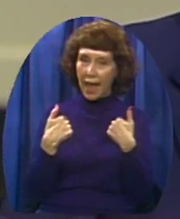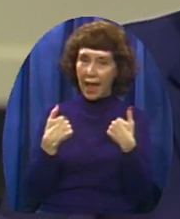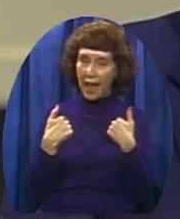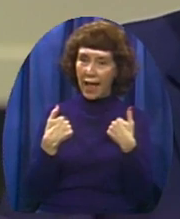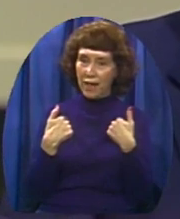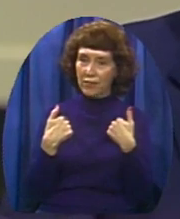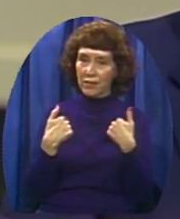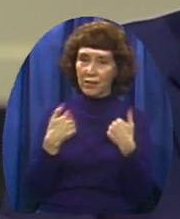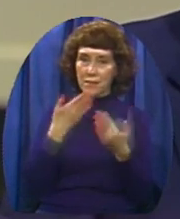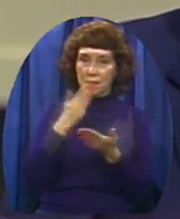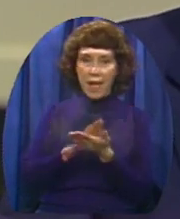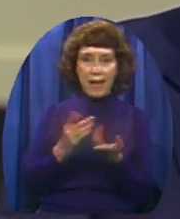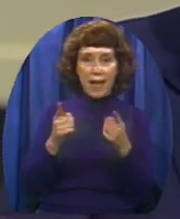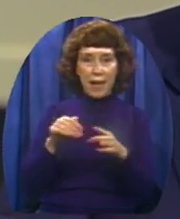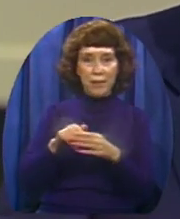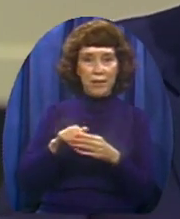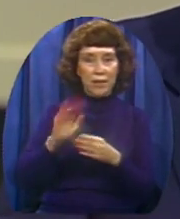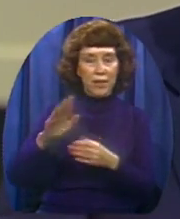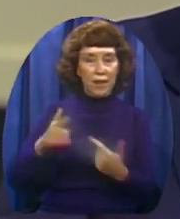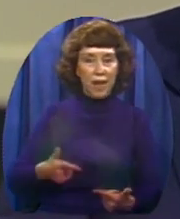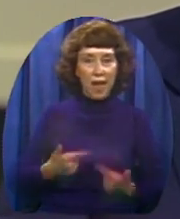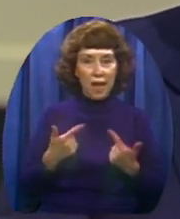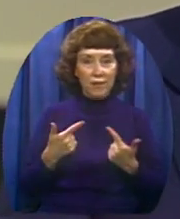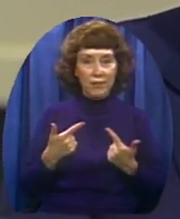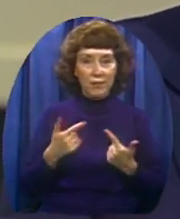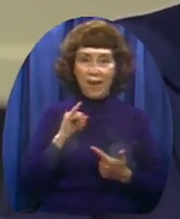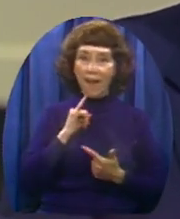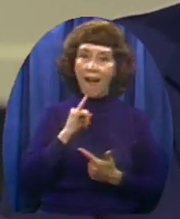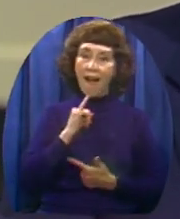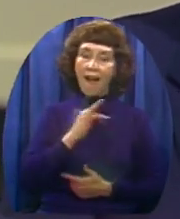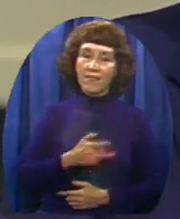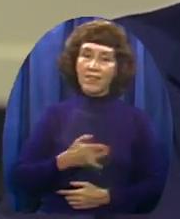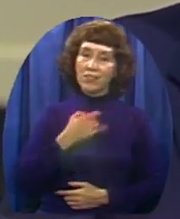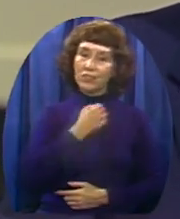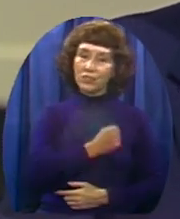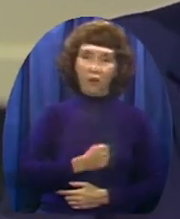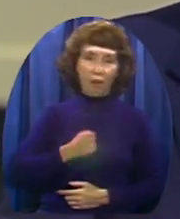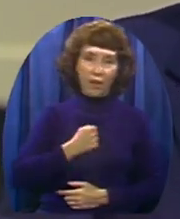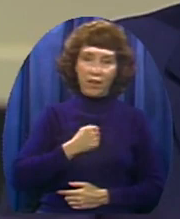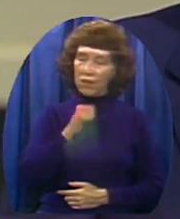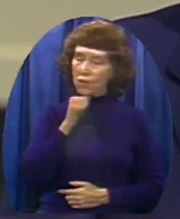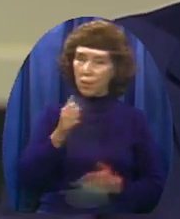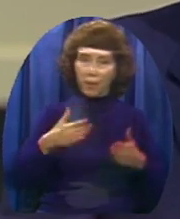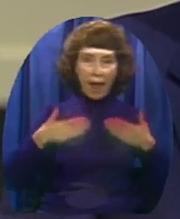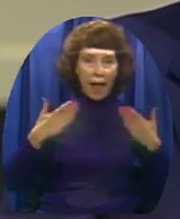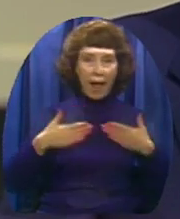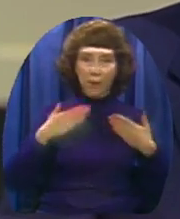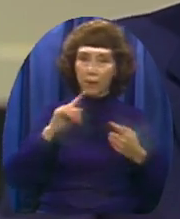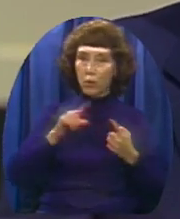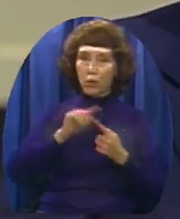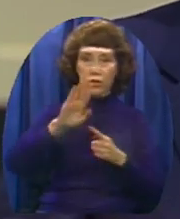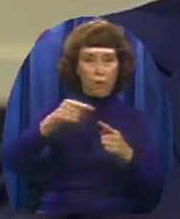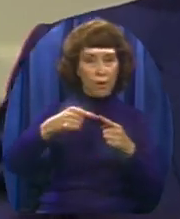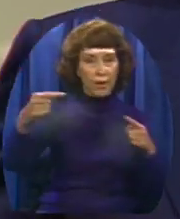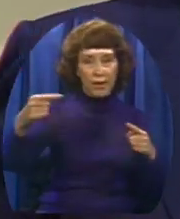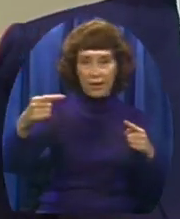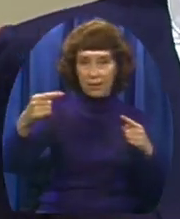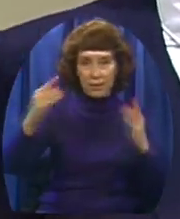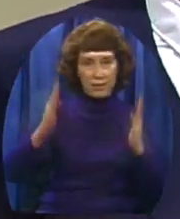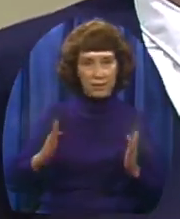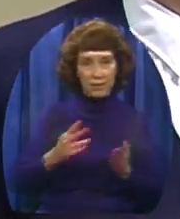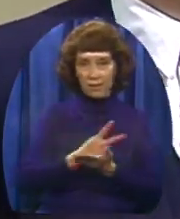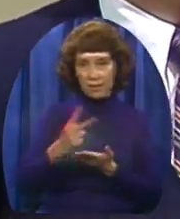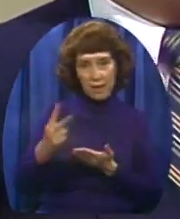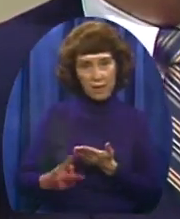feel remorse Not joy I am sorry I hope I will always be able to say that I hope I will never